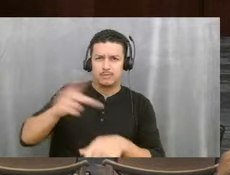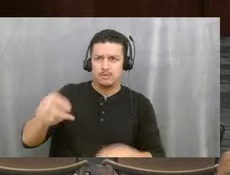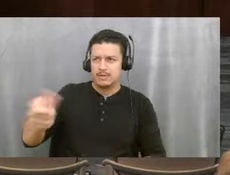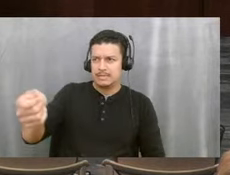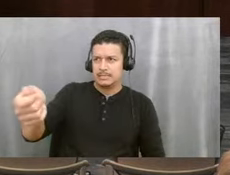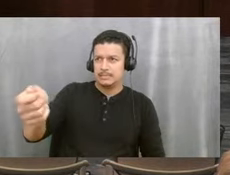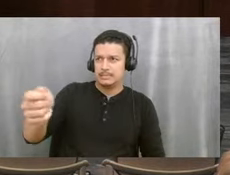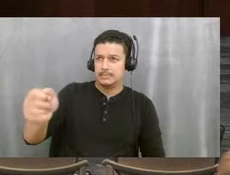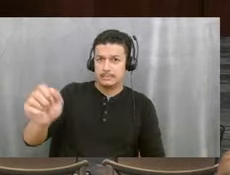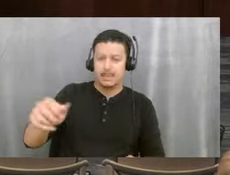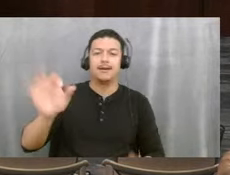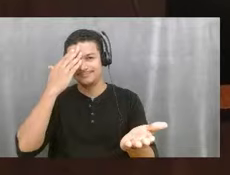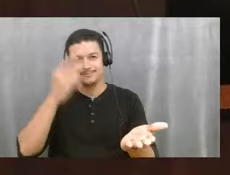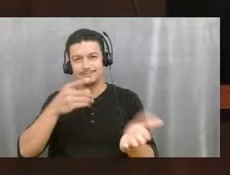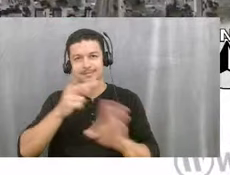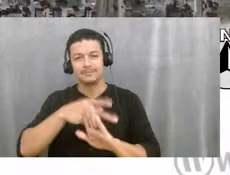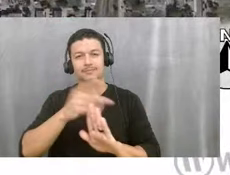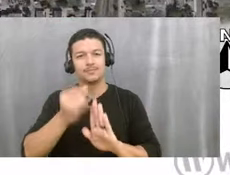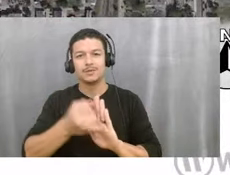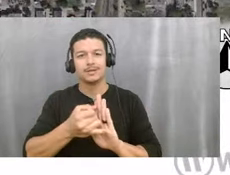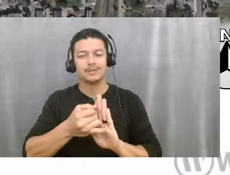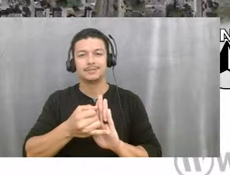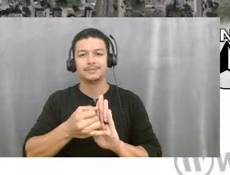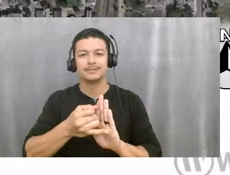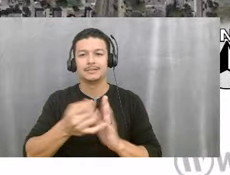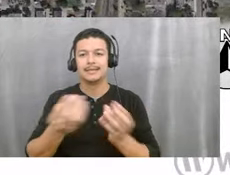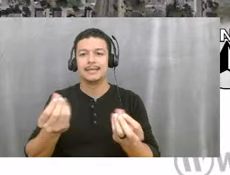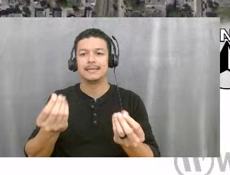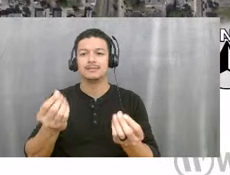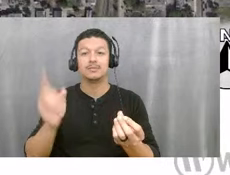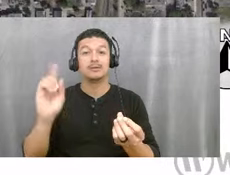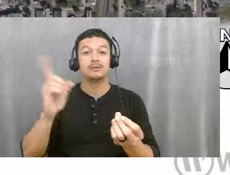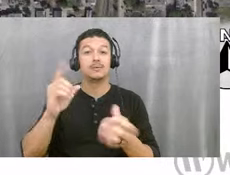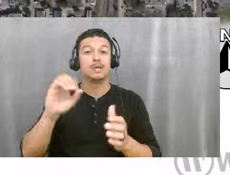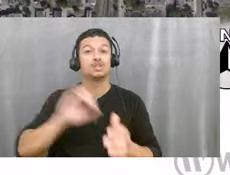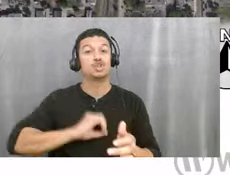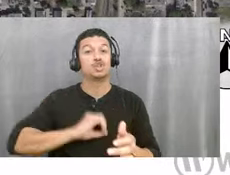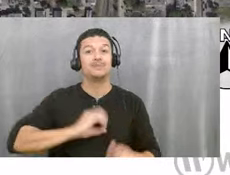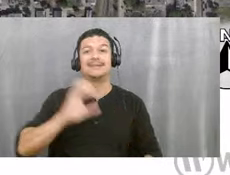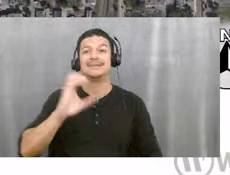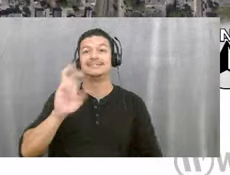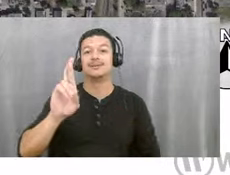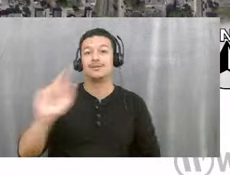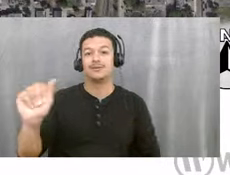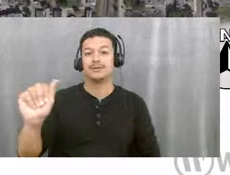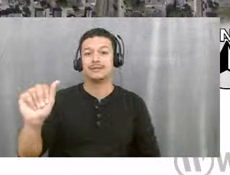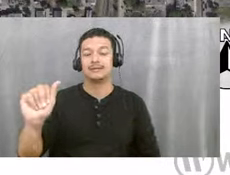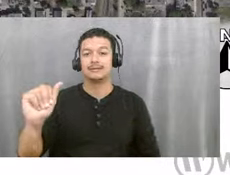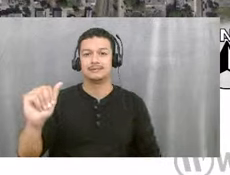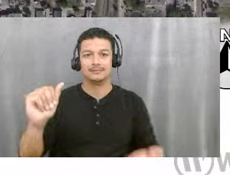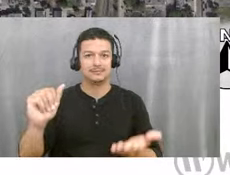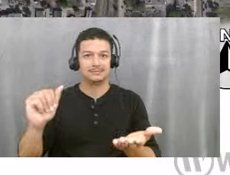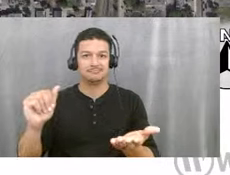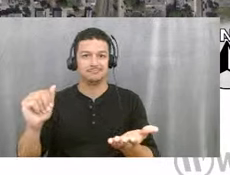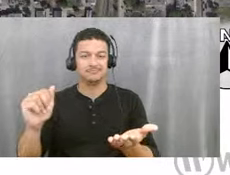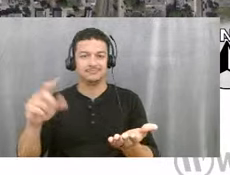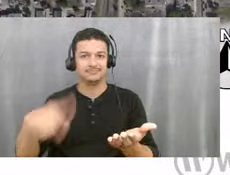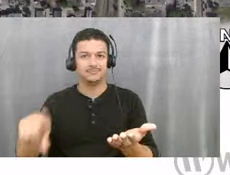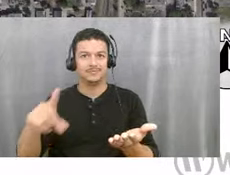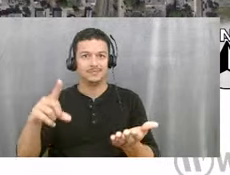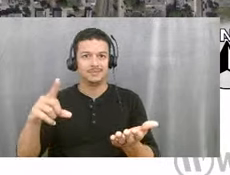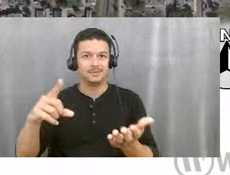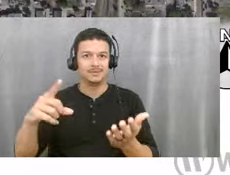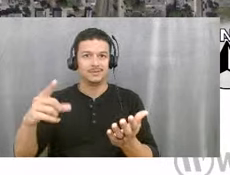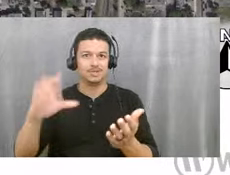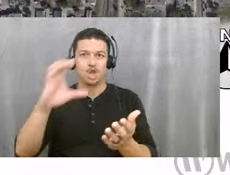Oh, there we go. Okay. The property that's actually owned by the CRA. So in some sense, you guys are co-applicants here tonight. So